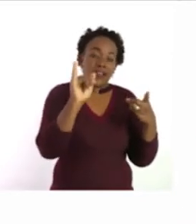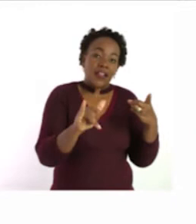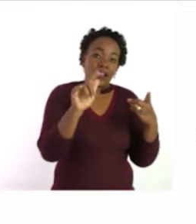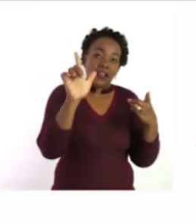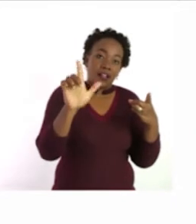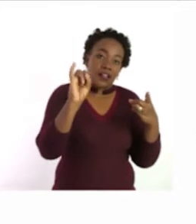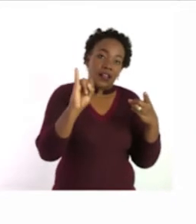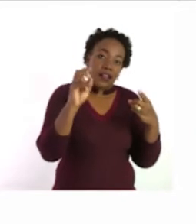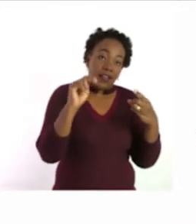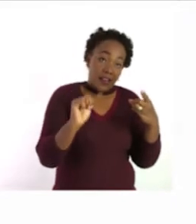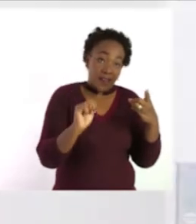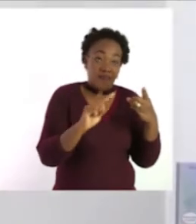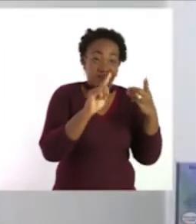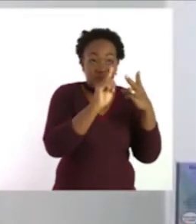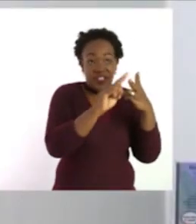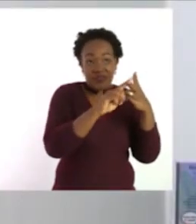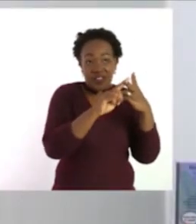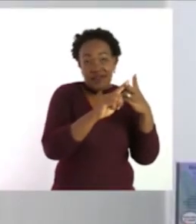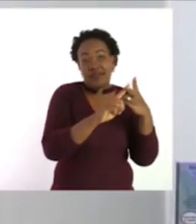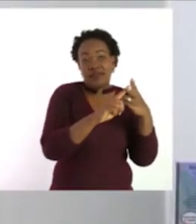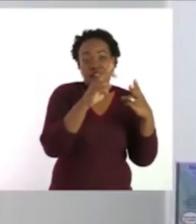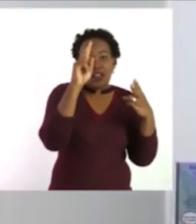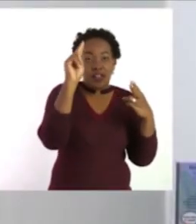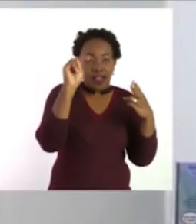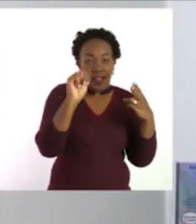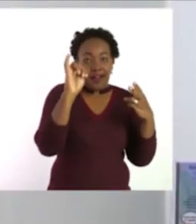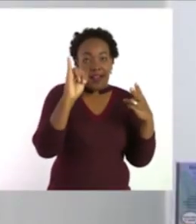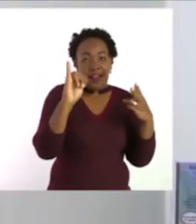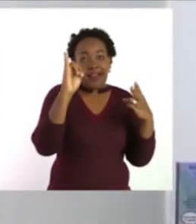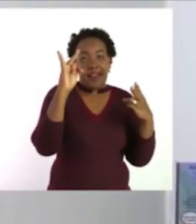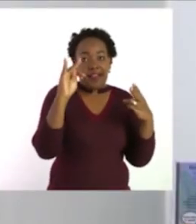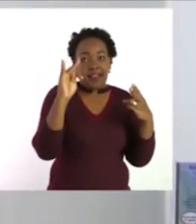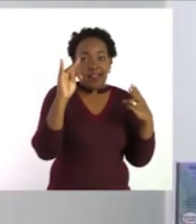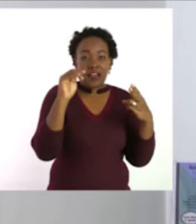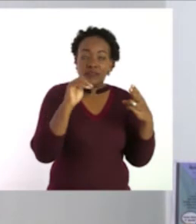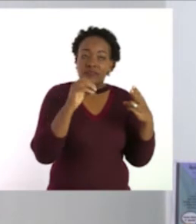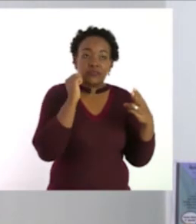we have Nini,